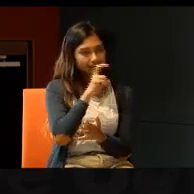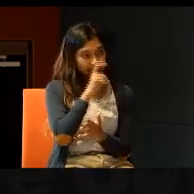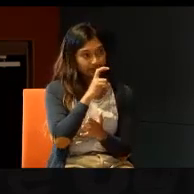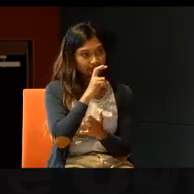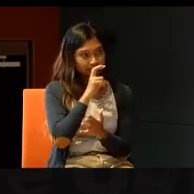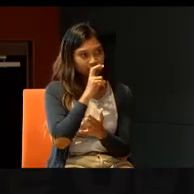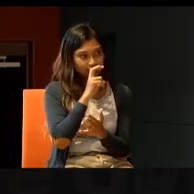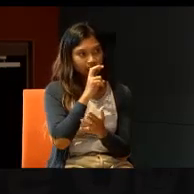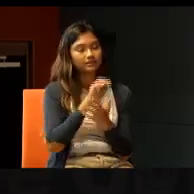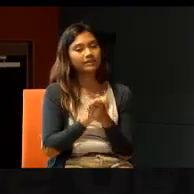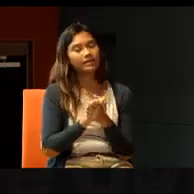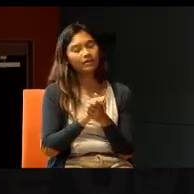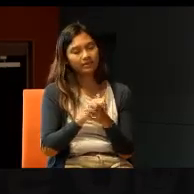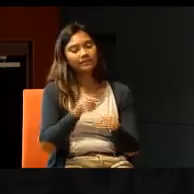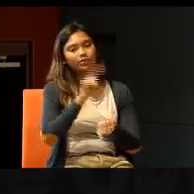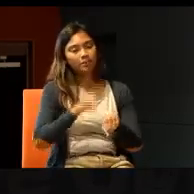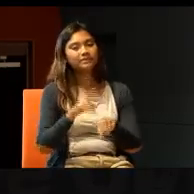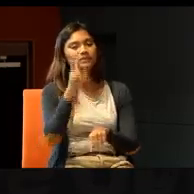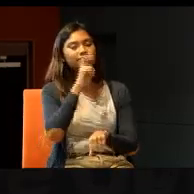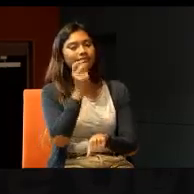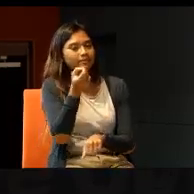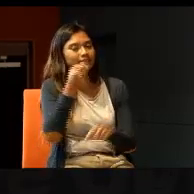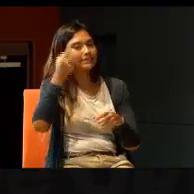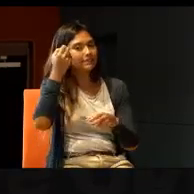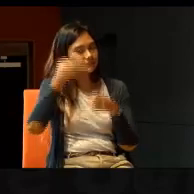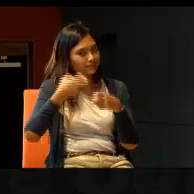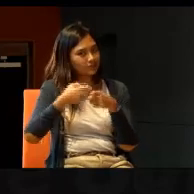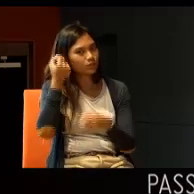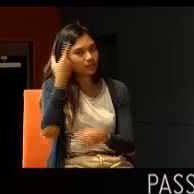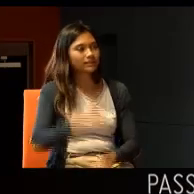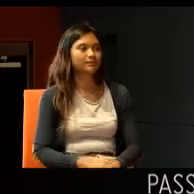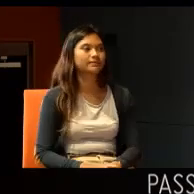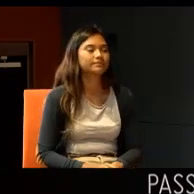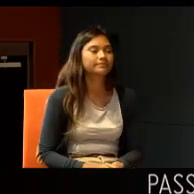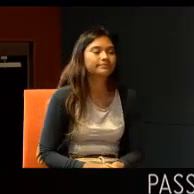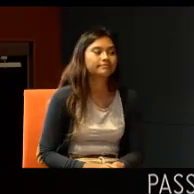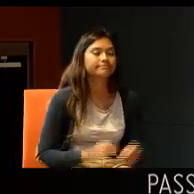their speech is more difficult to understand. Yes. So, yeah. Now,